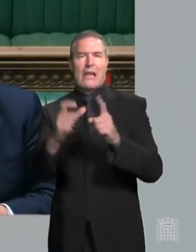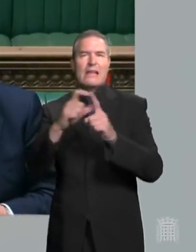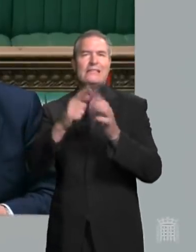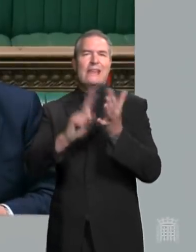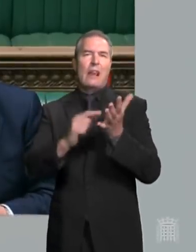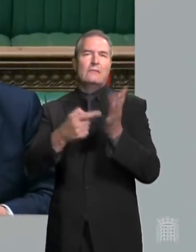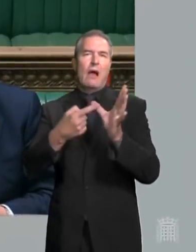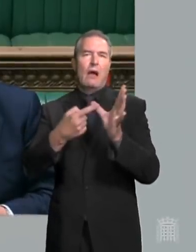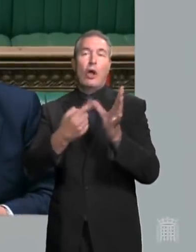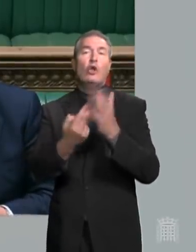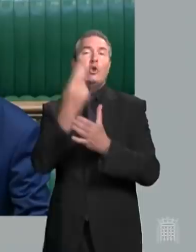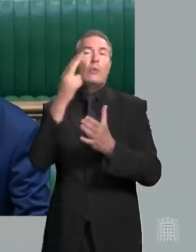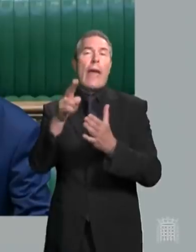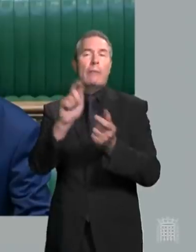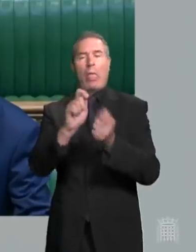the country.